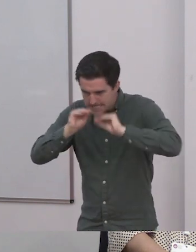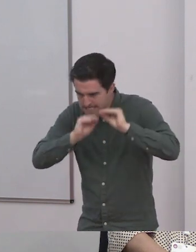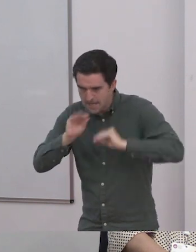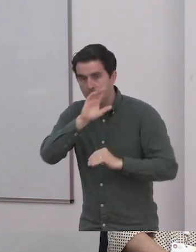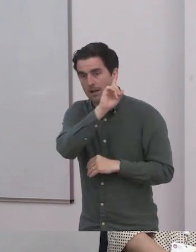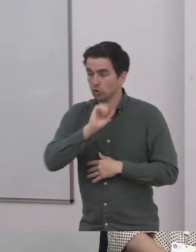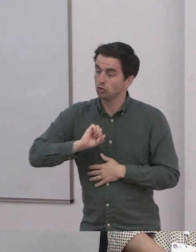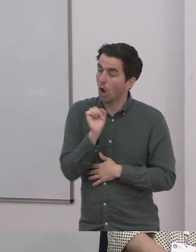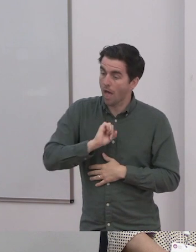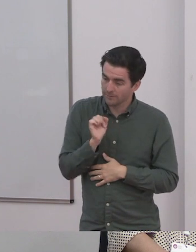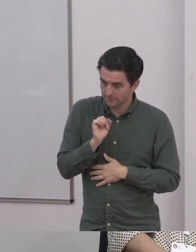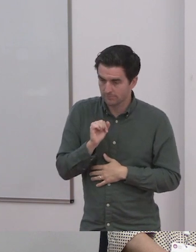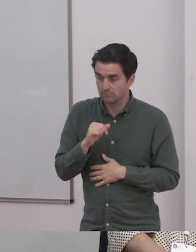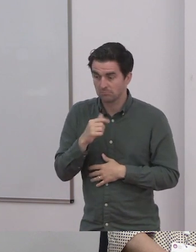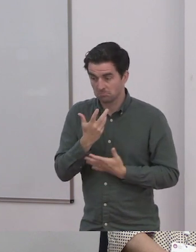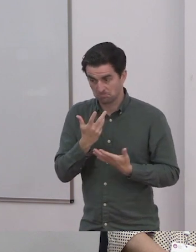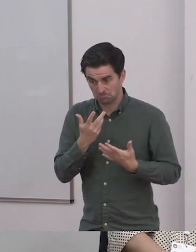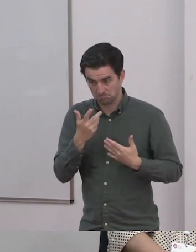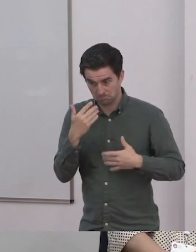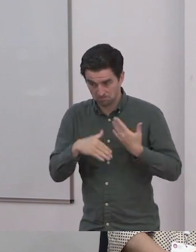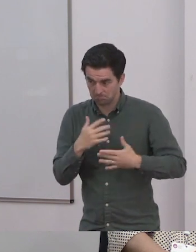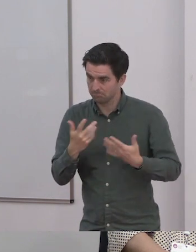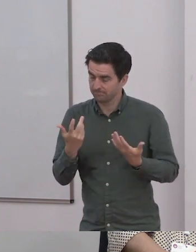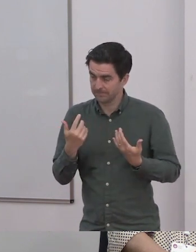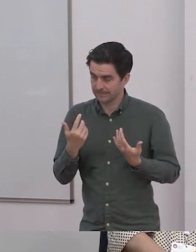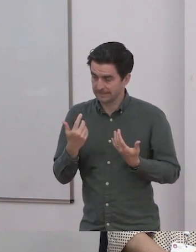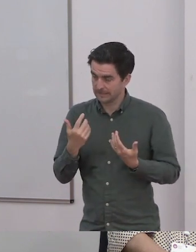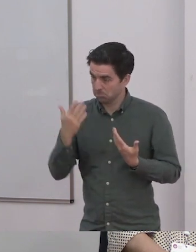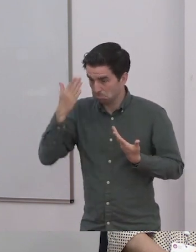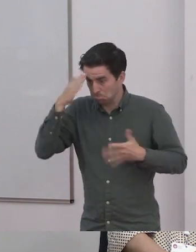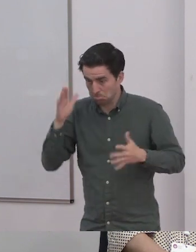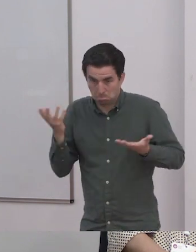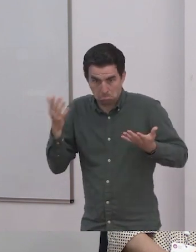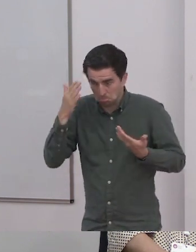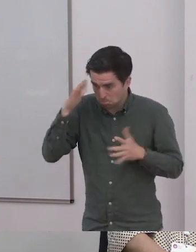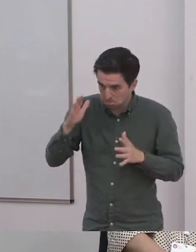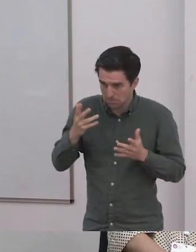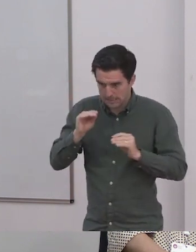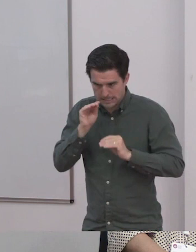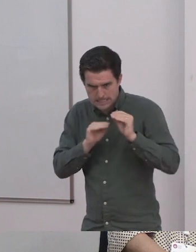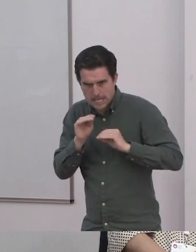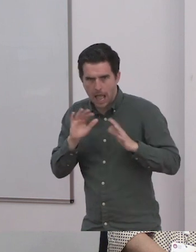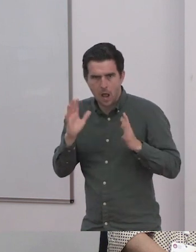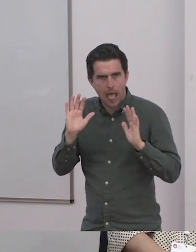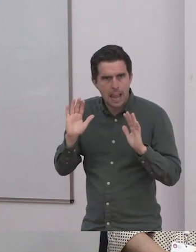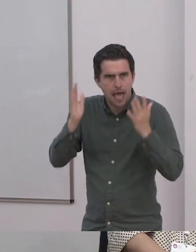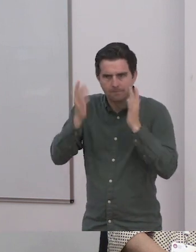Like meeting deadlines. Like, you know, personal organisation. There's a word for that. But it's not coming at the moment.